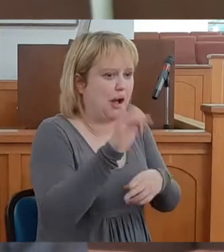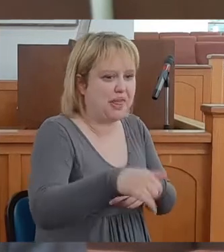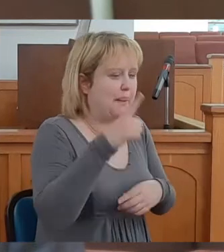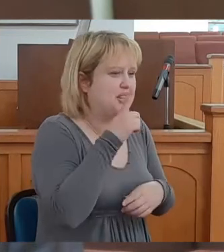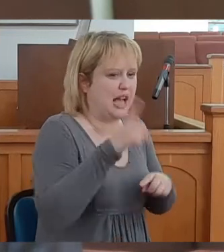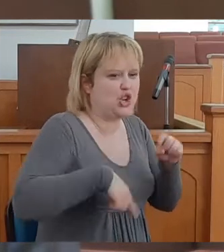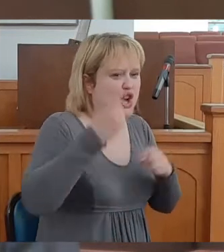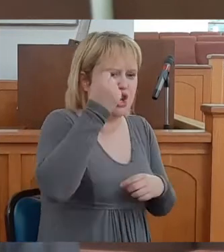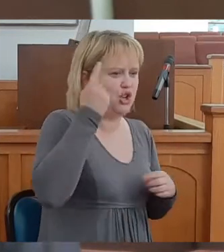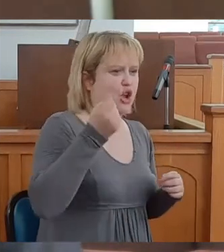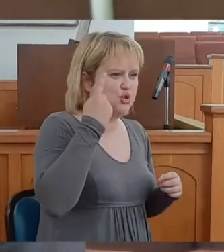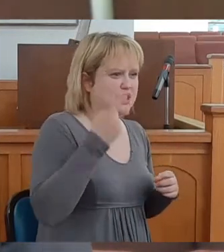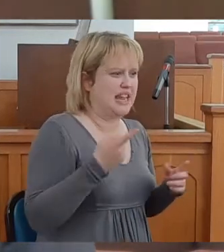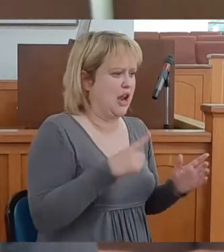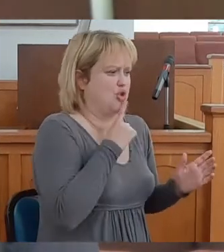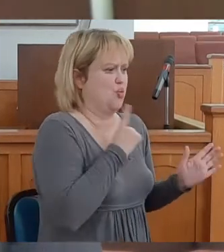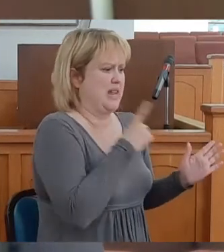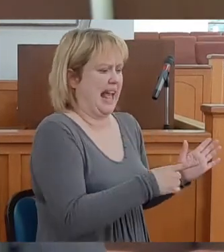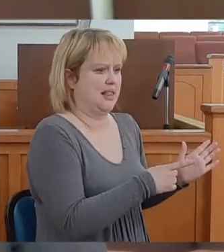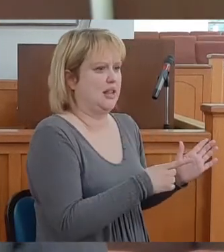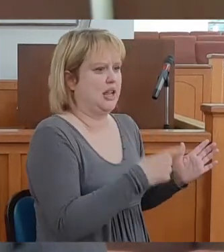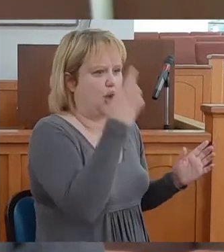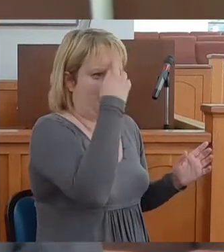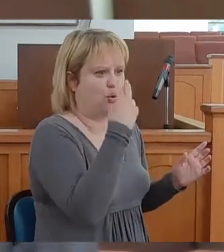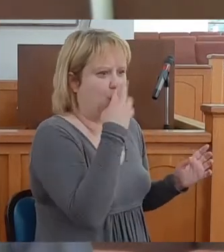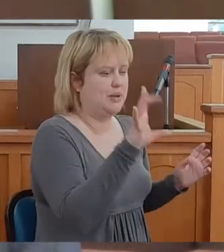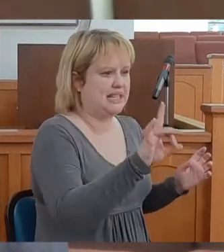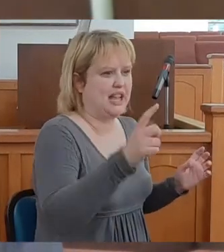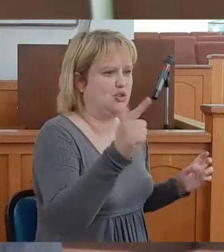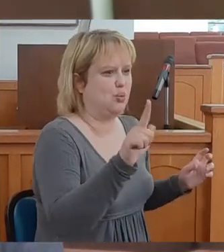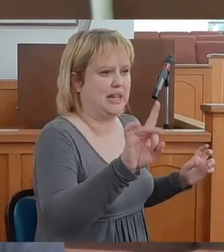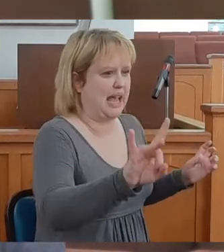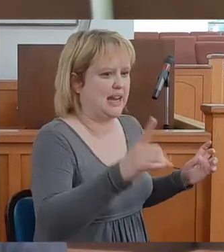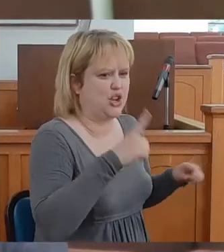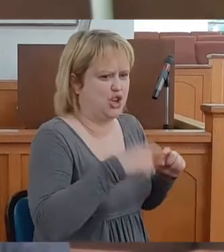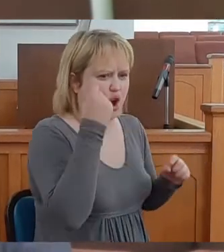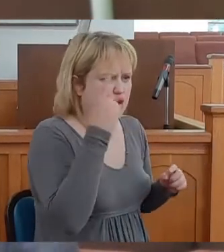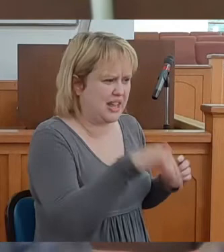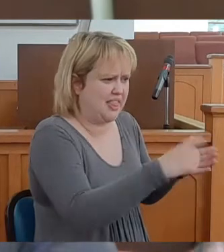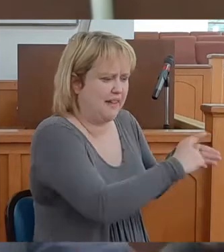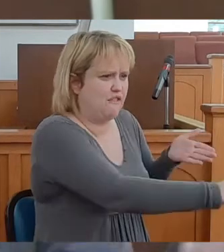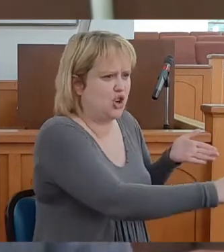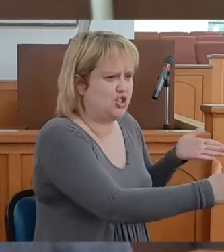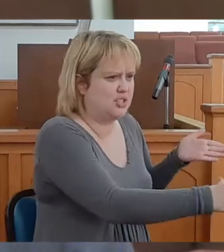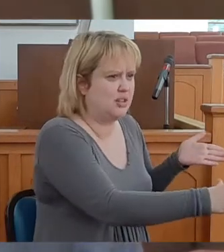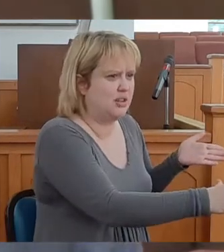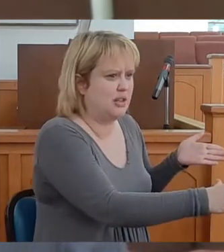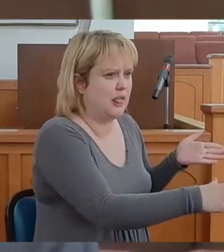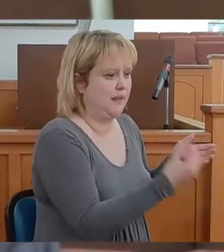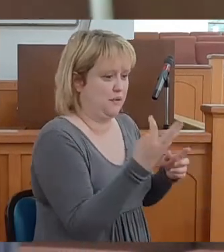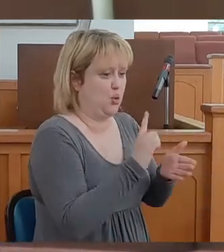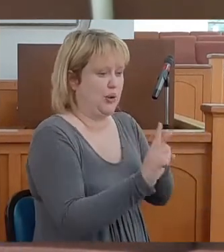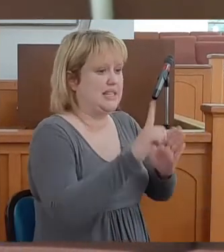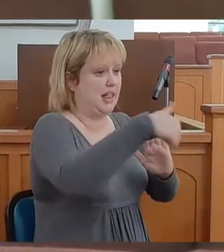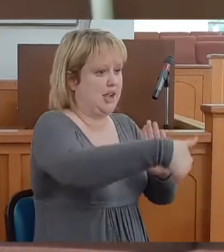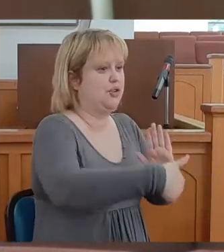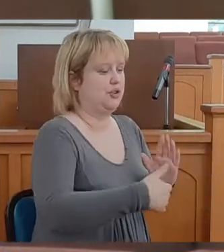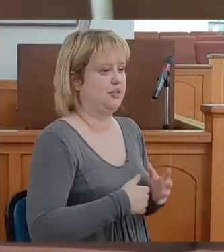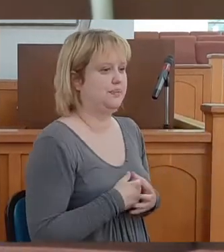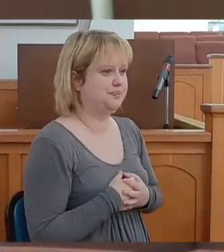understand the reality of Romans 8.28. A few weeks later,